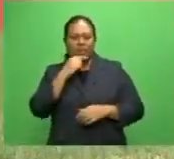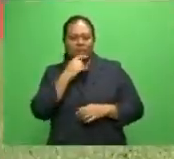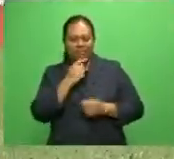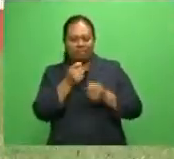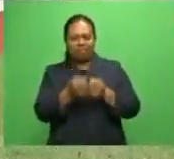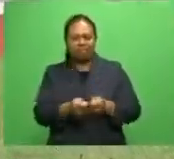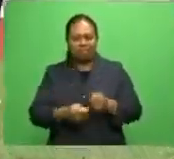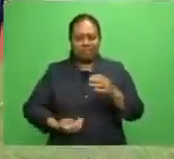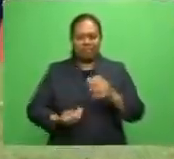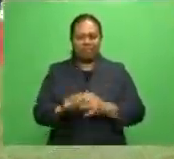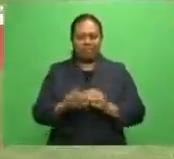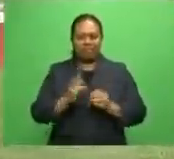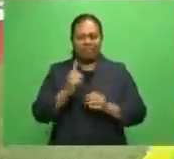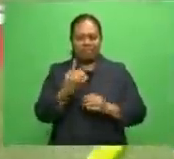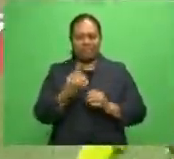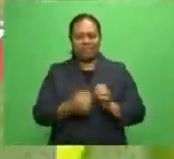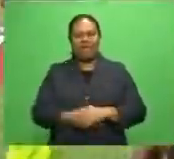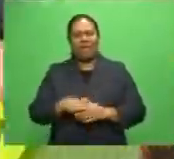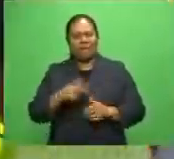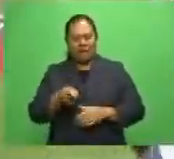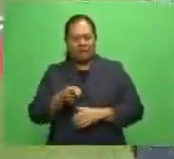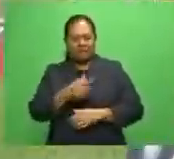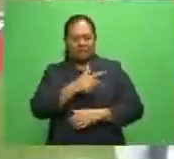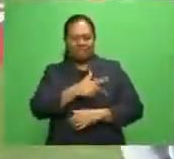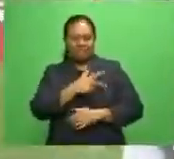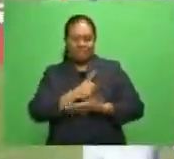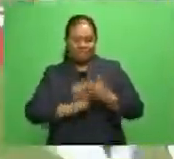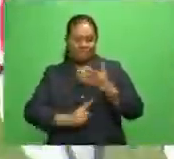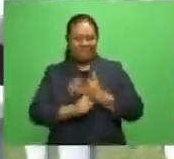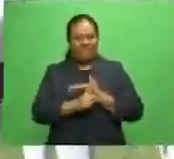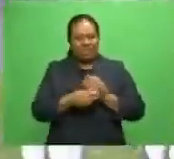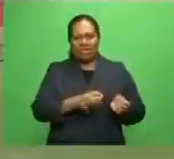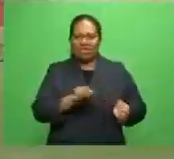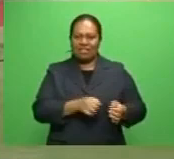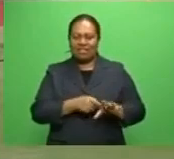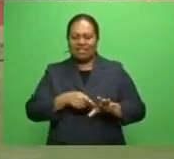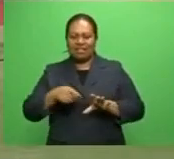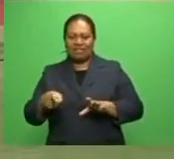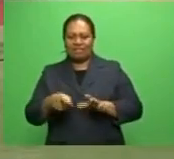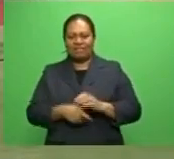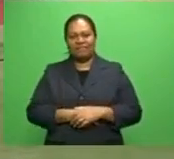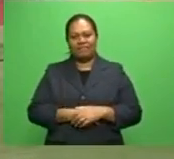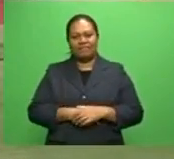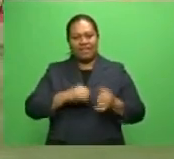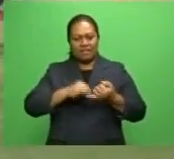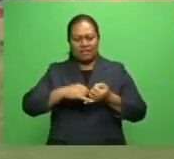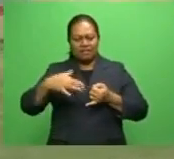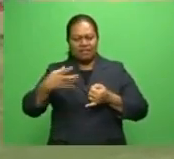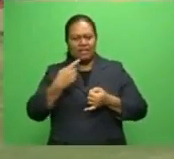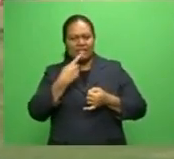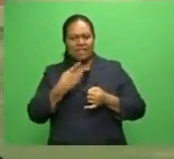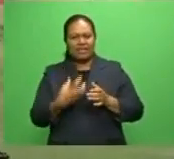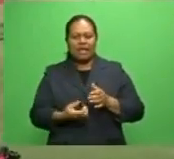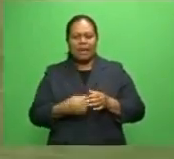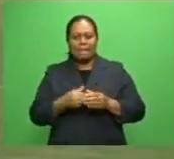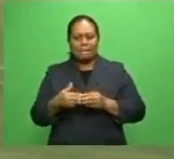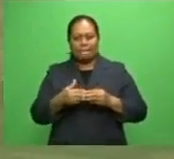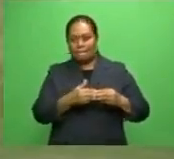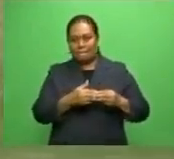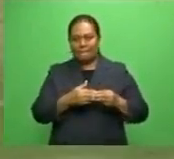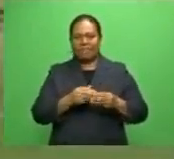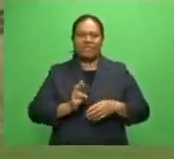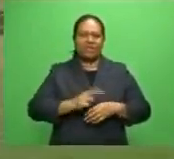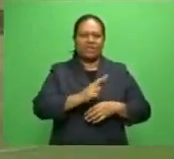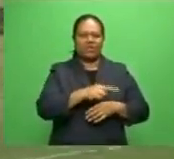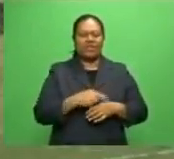33rd minute but got injured in the process and was stretched off the field of play. Setareki Hughes extended Rewa's lead with the second goal